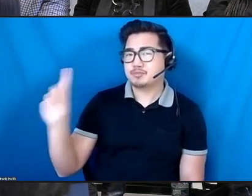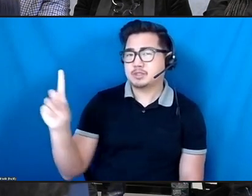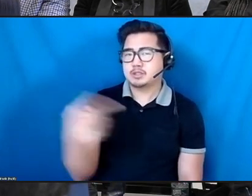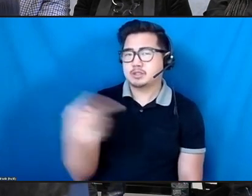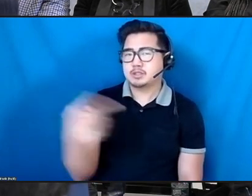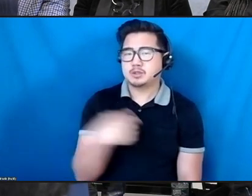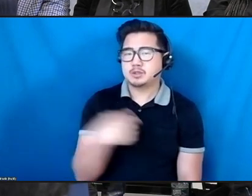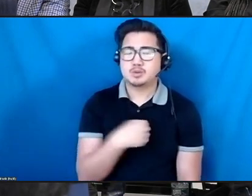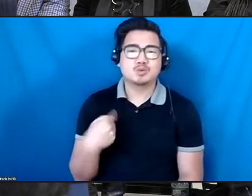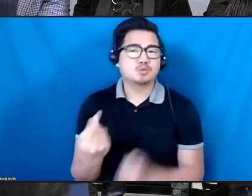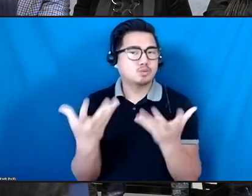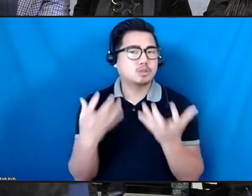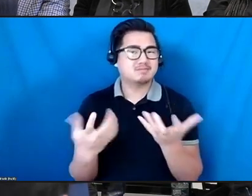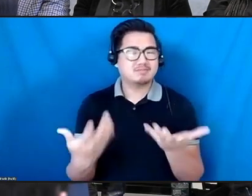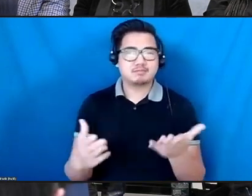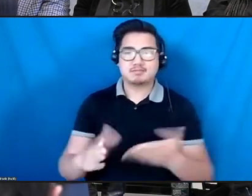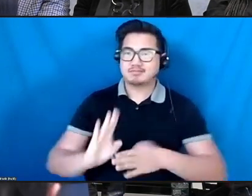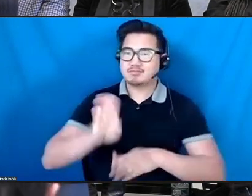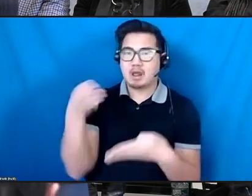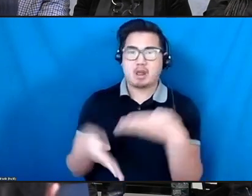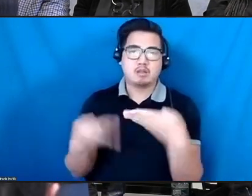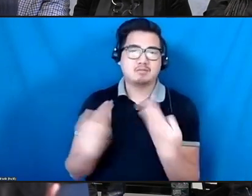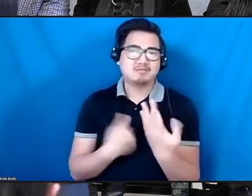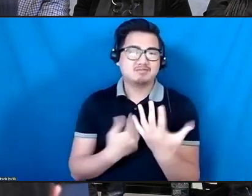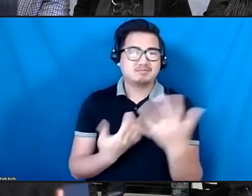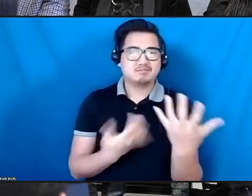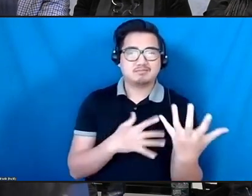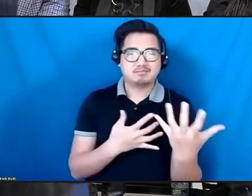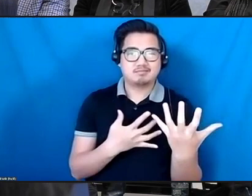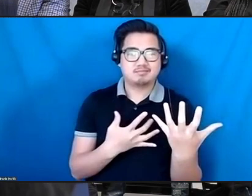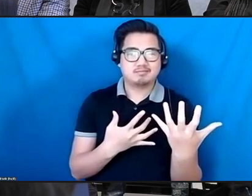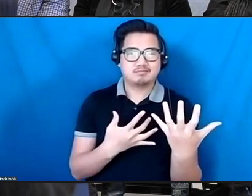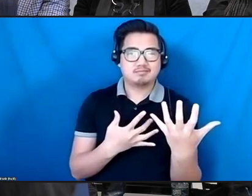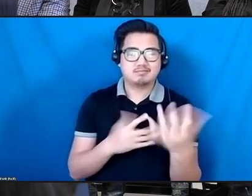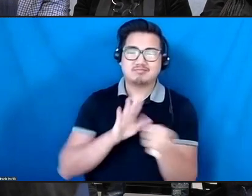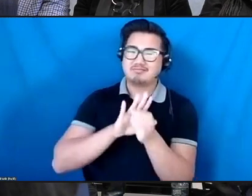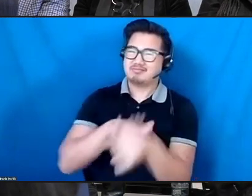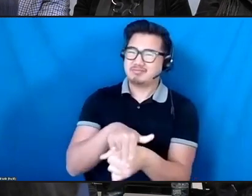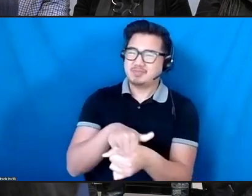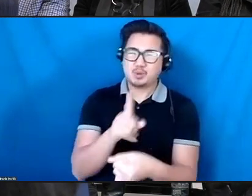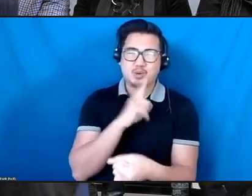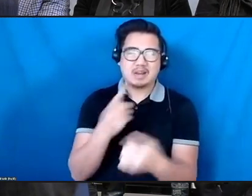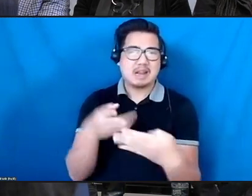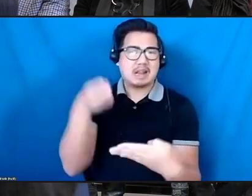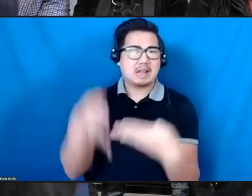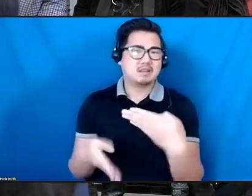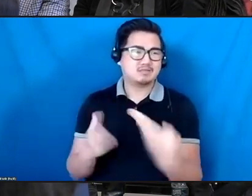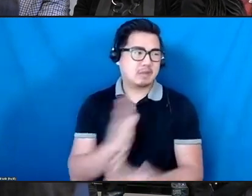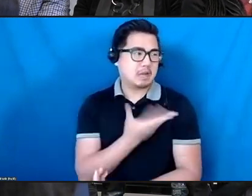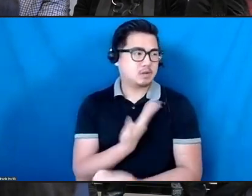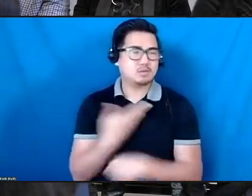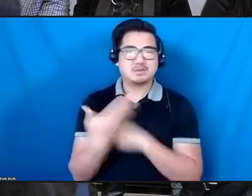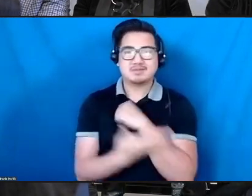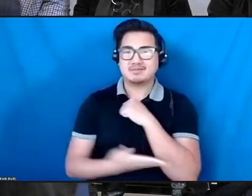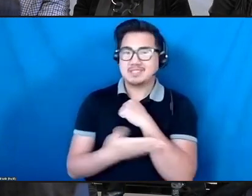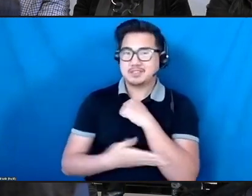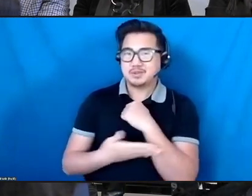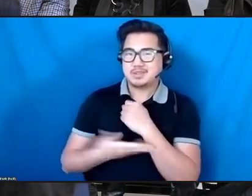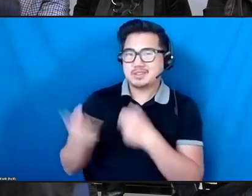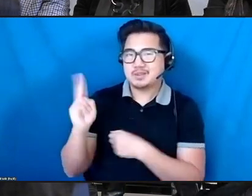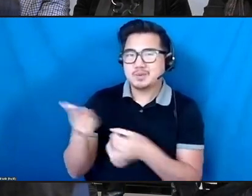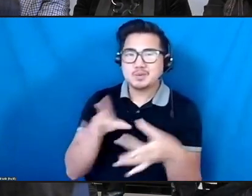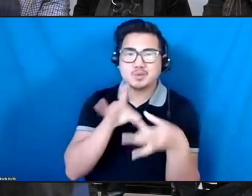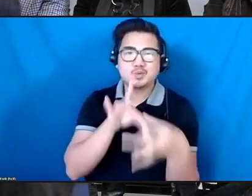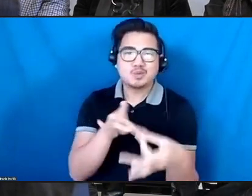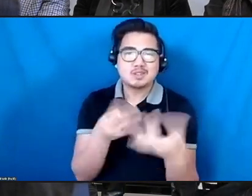oppression and advancing equity to overcome our country's bitter history of segregation and racial inequality. As